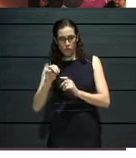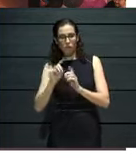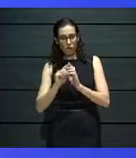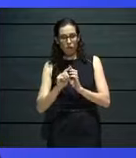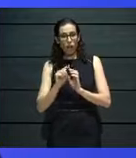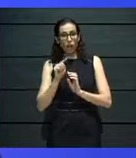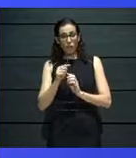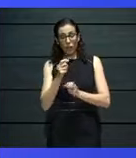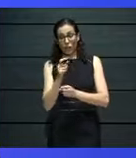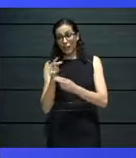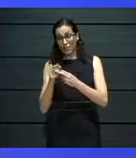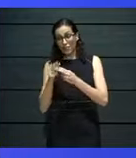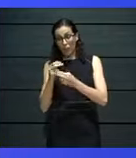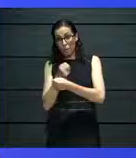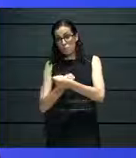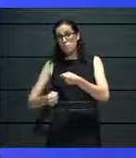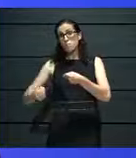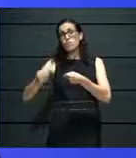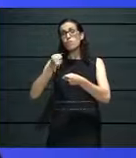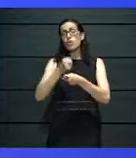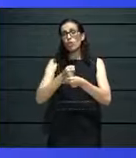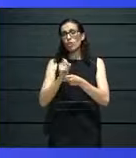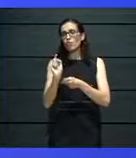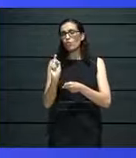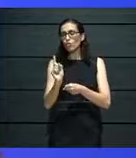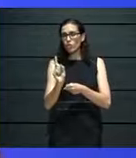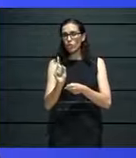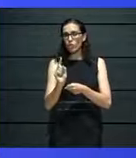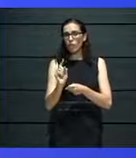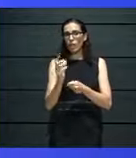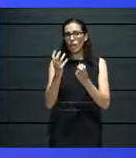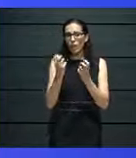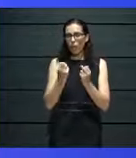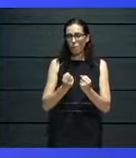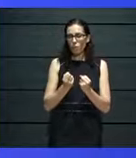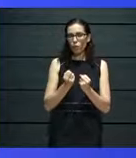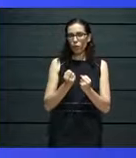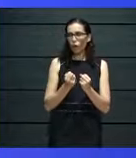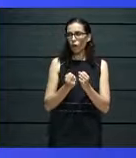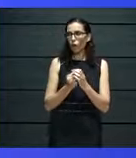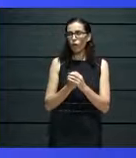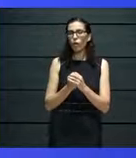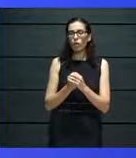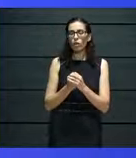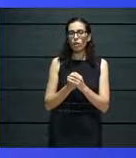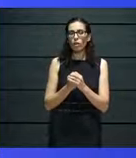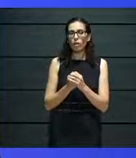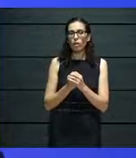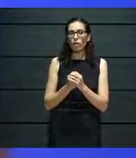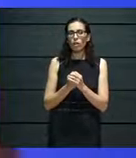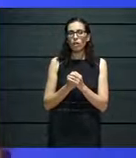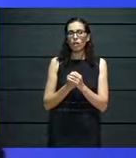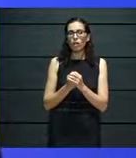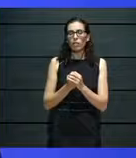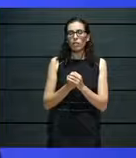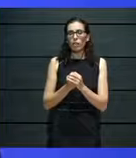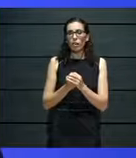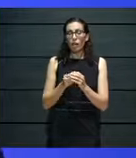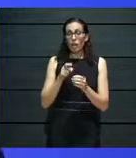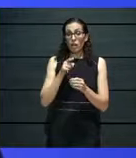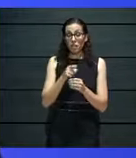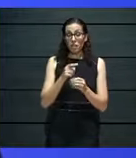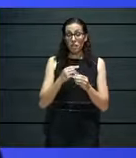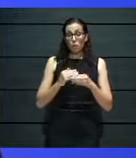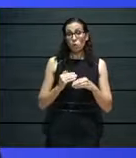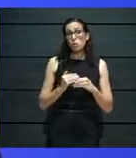And it's a great project in which we need to stimulate a bit the electronic music producer community to go beyond electronic